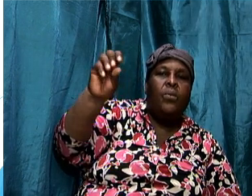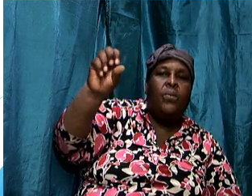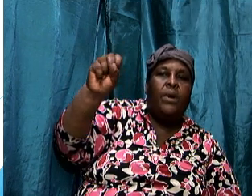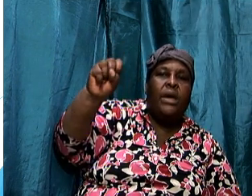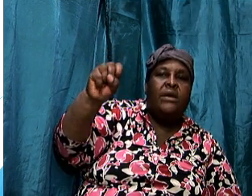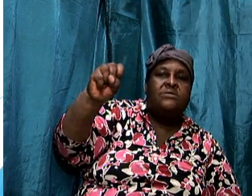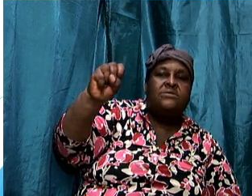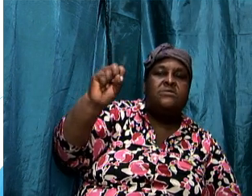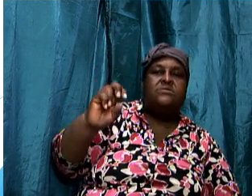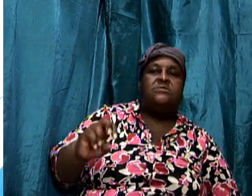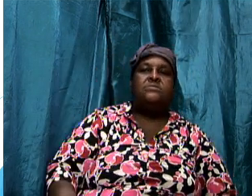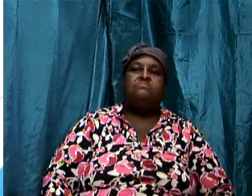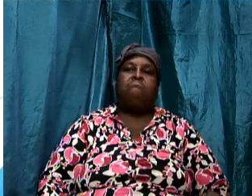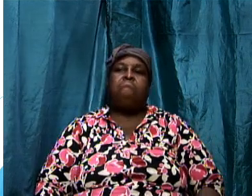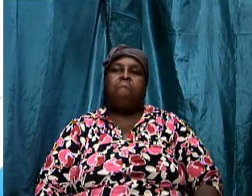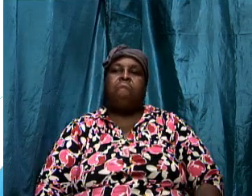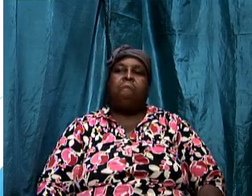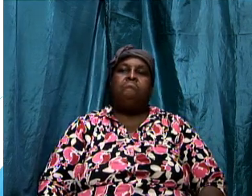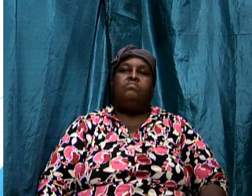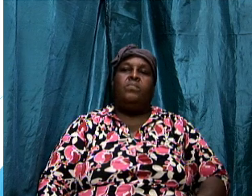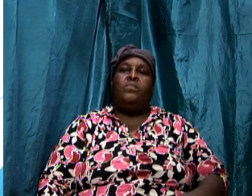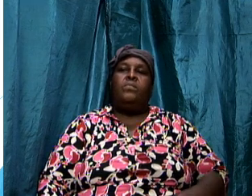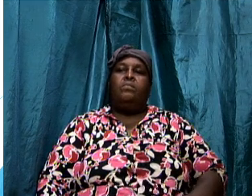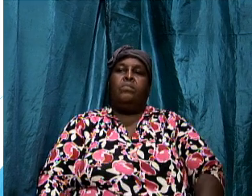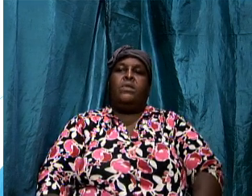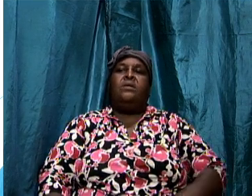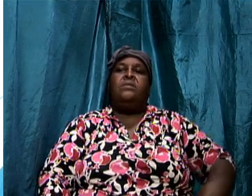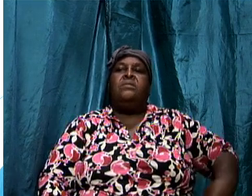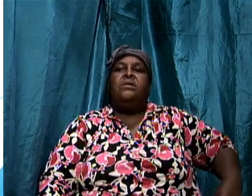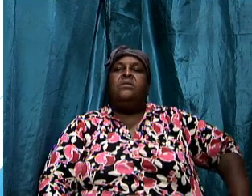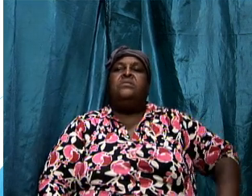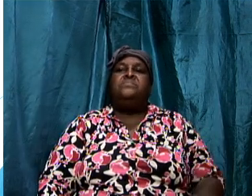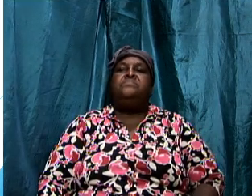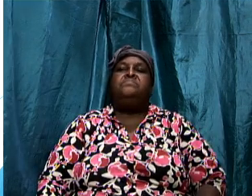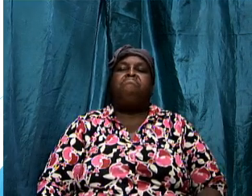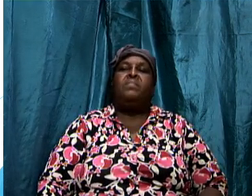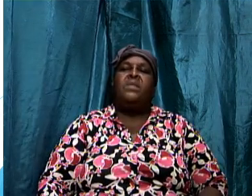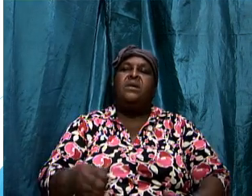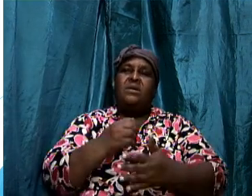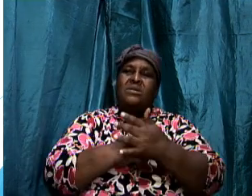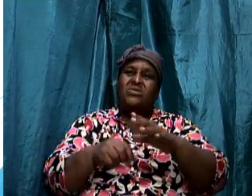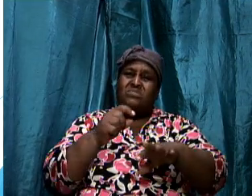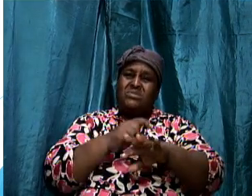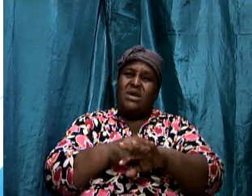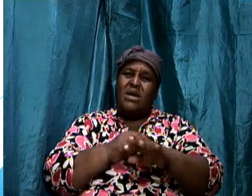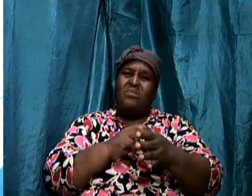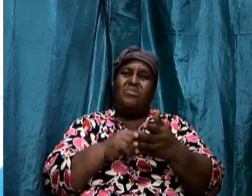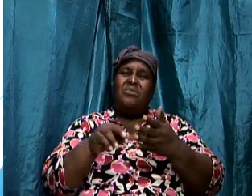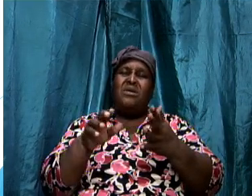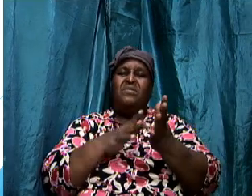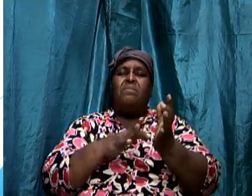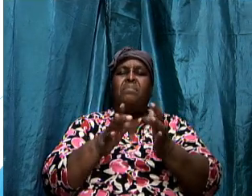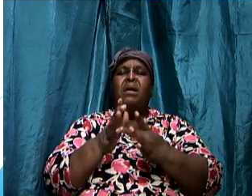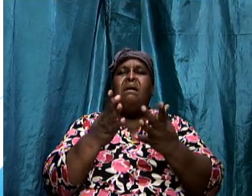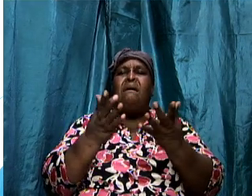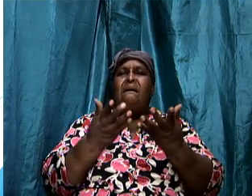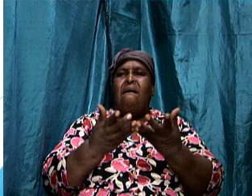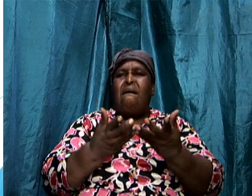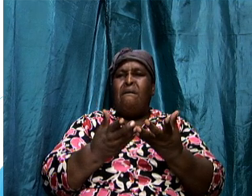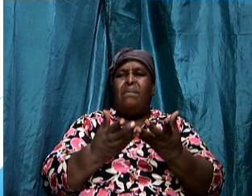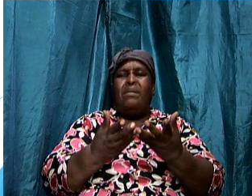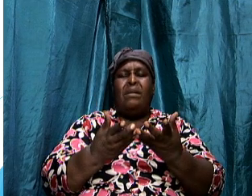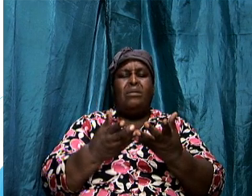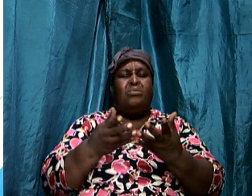words that we take for granted because sometimes we read the bible and and it is only when we start to drill a little bit deeper